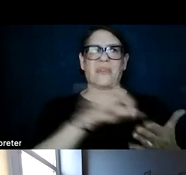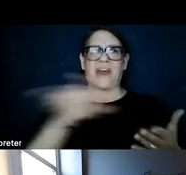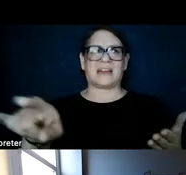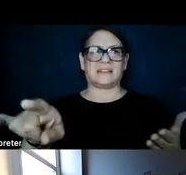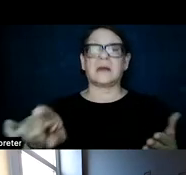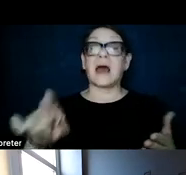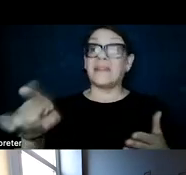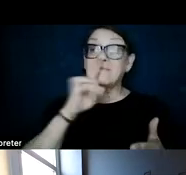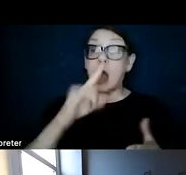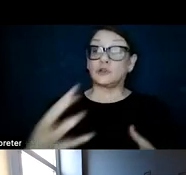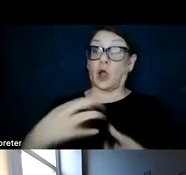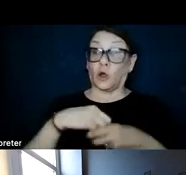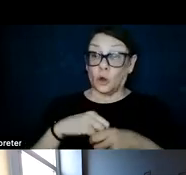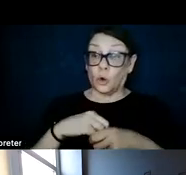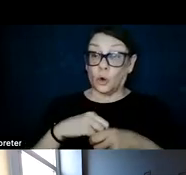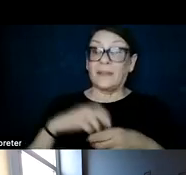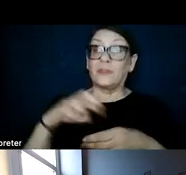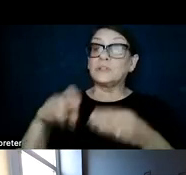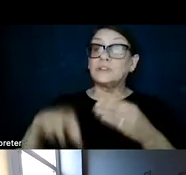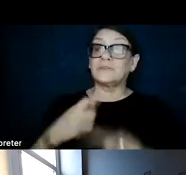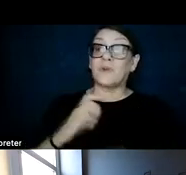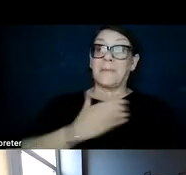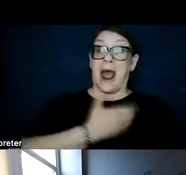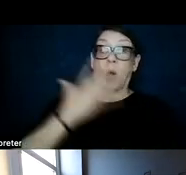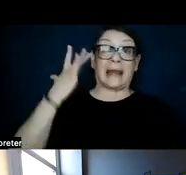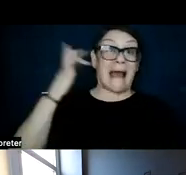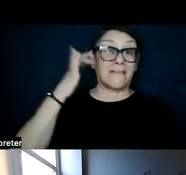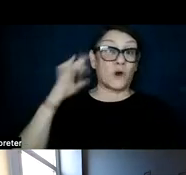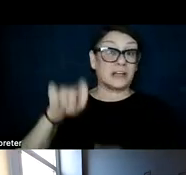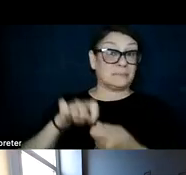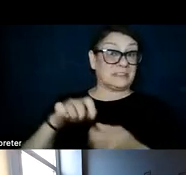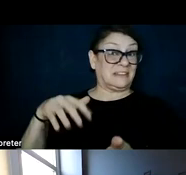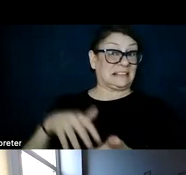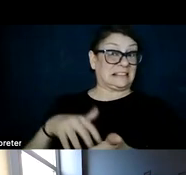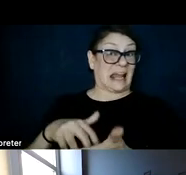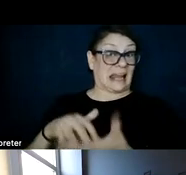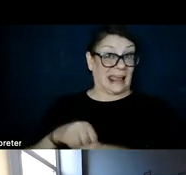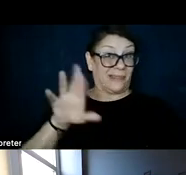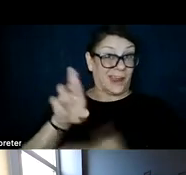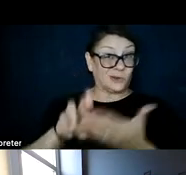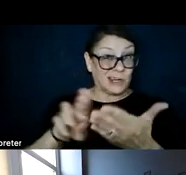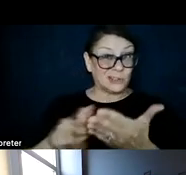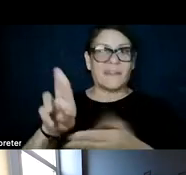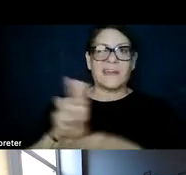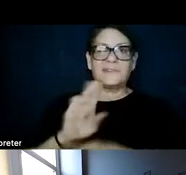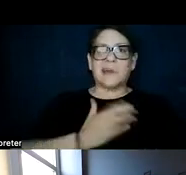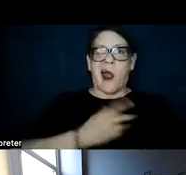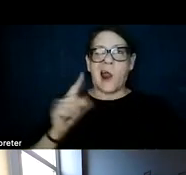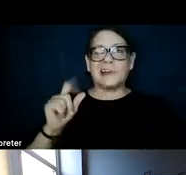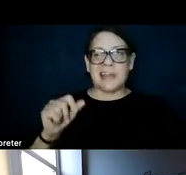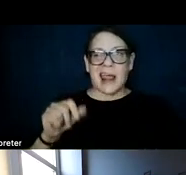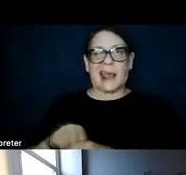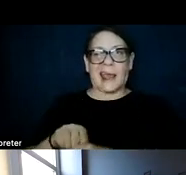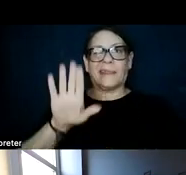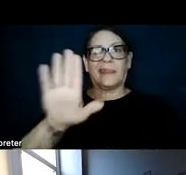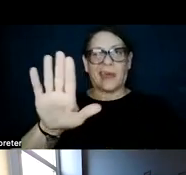incorporated the results from our California-specific study. They've used the data that we've generated in that siting